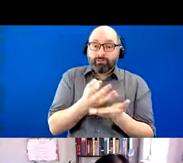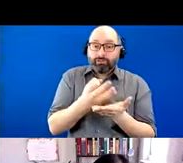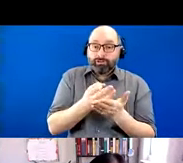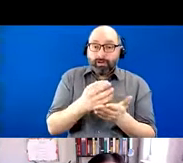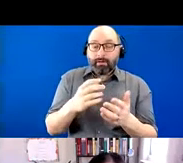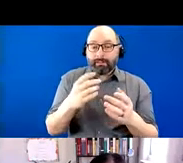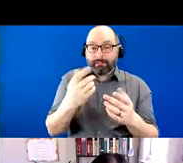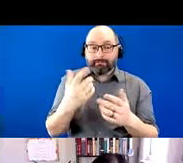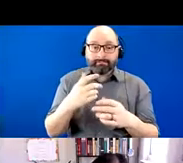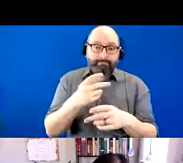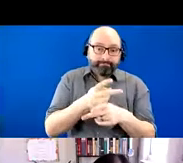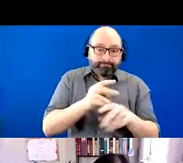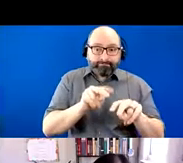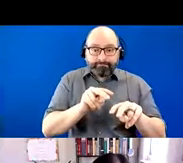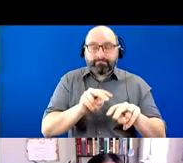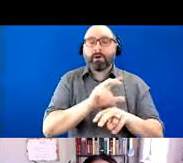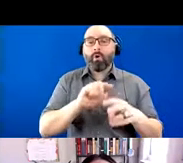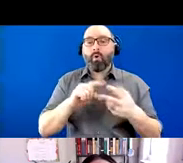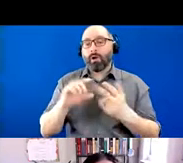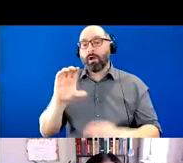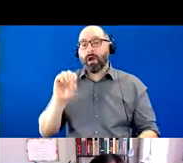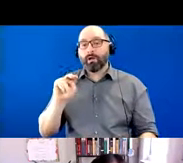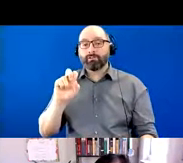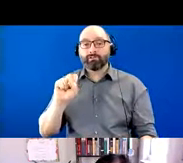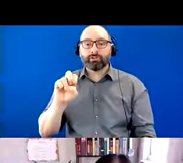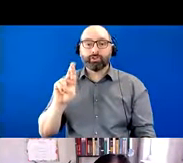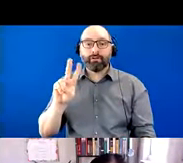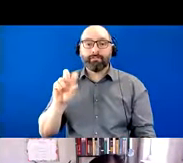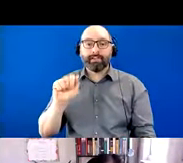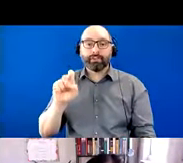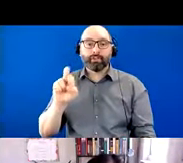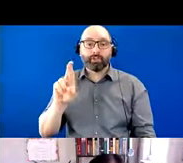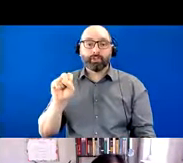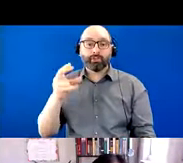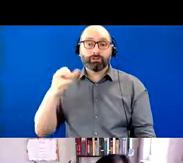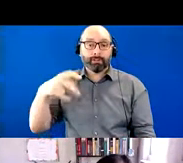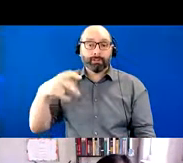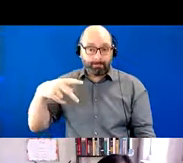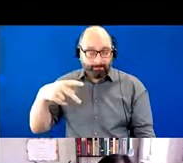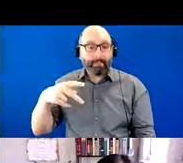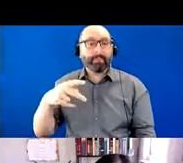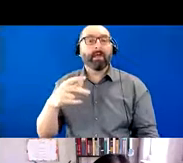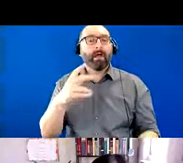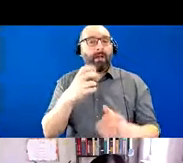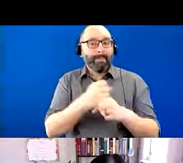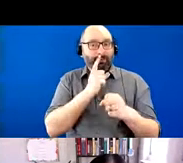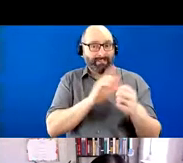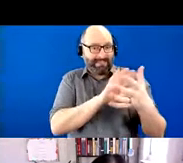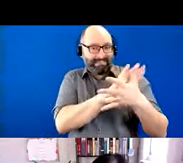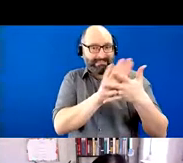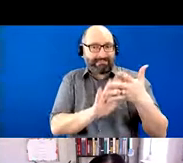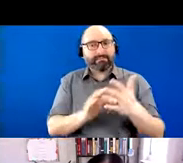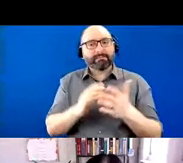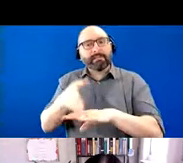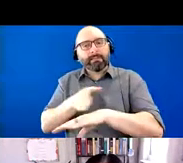So we hope that these interventions can improve the quality of dementia care to reduce